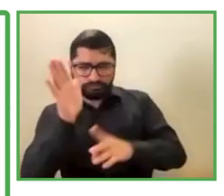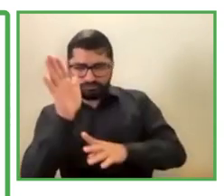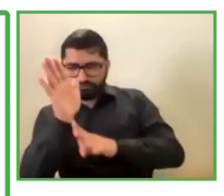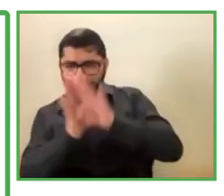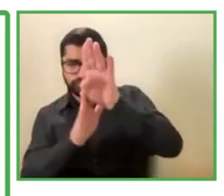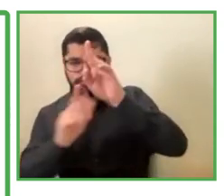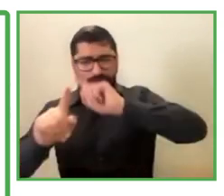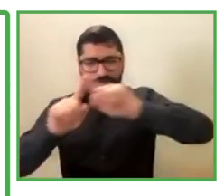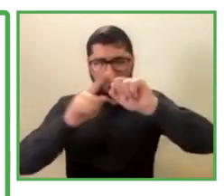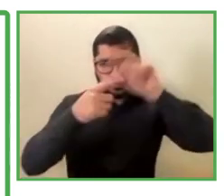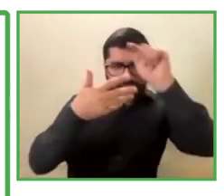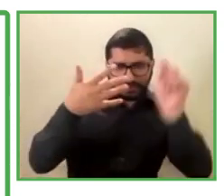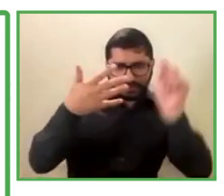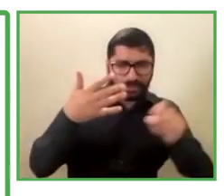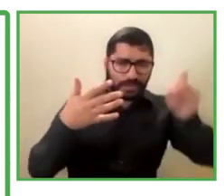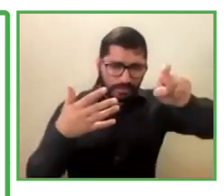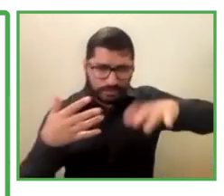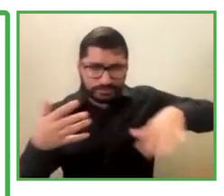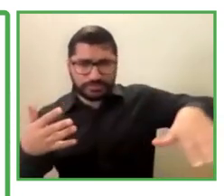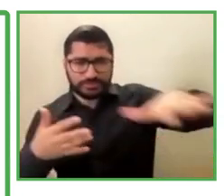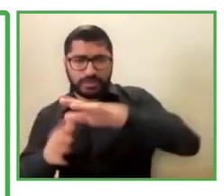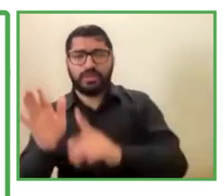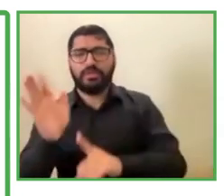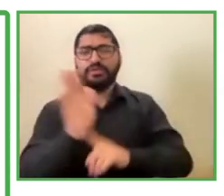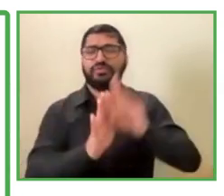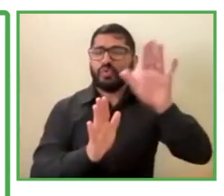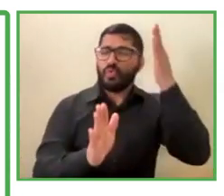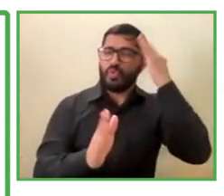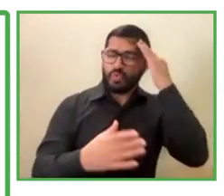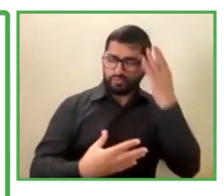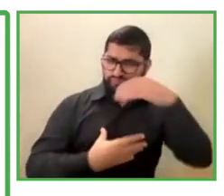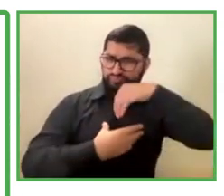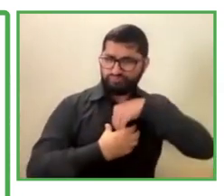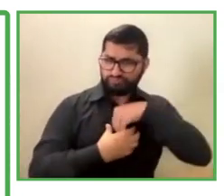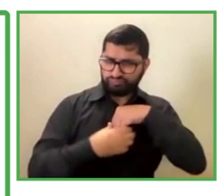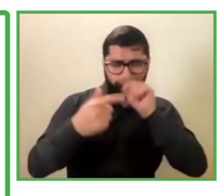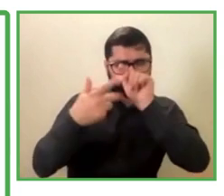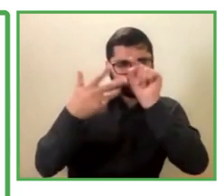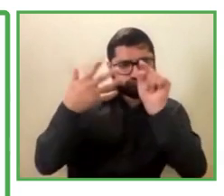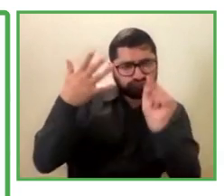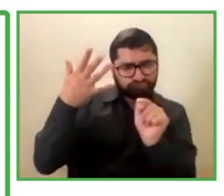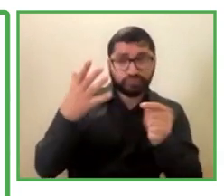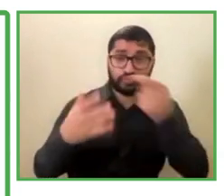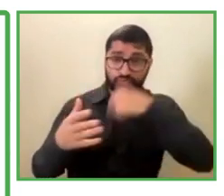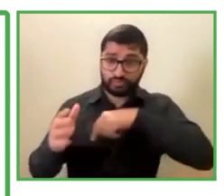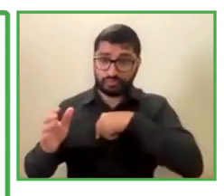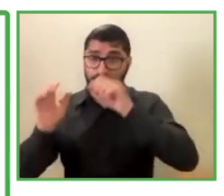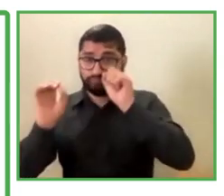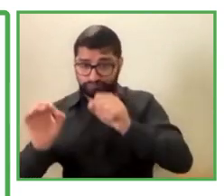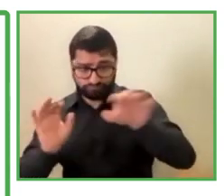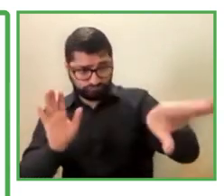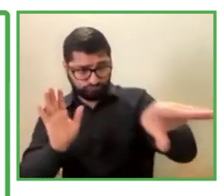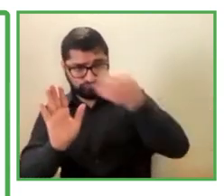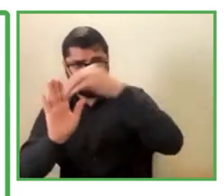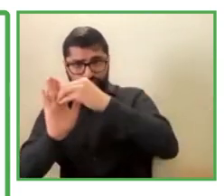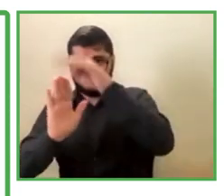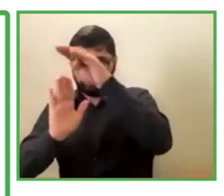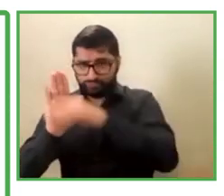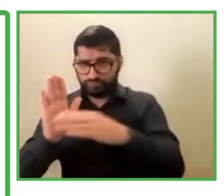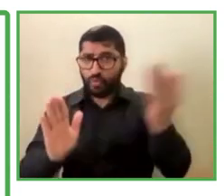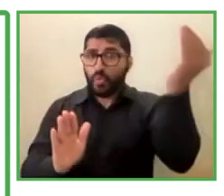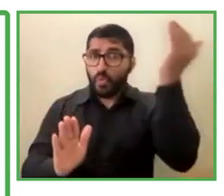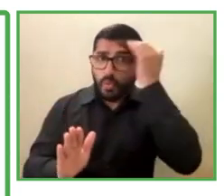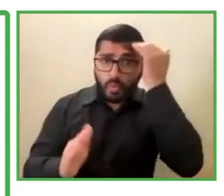For instance, if we hire somebody that doesn't have that counting